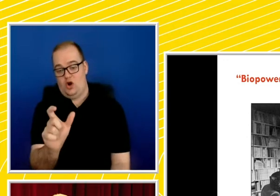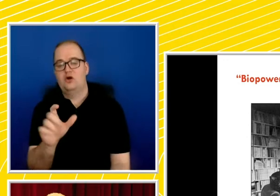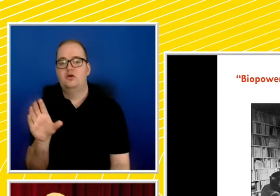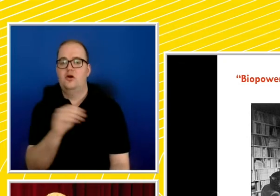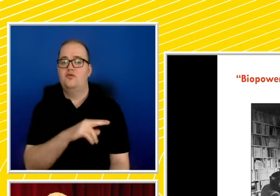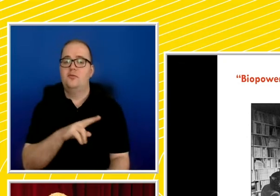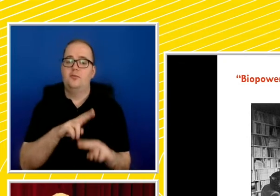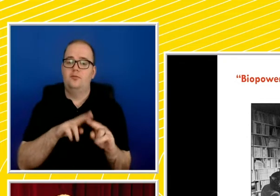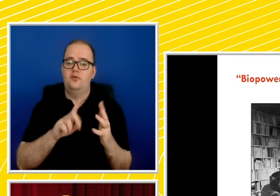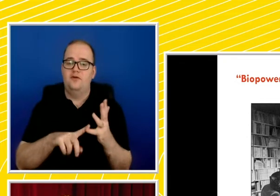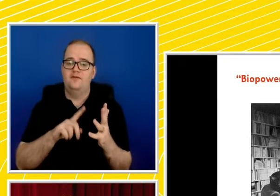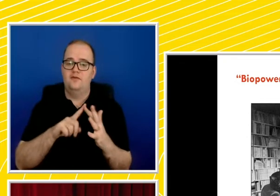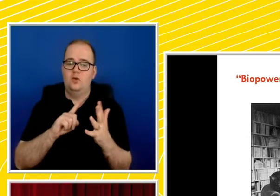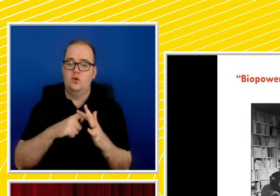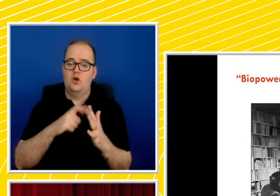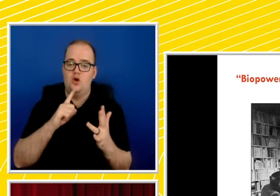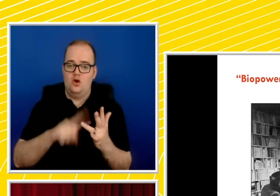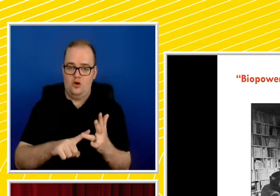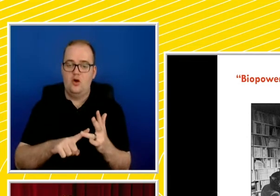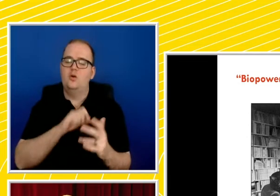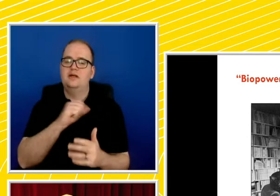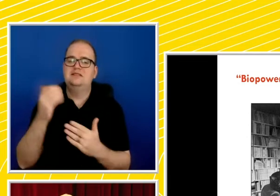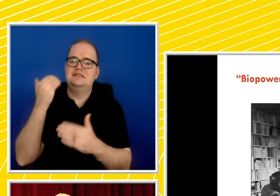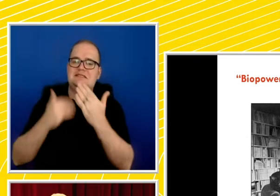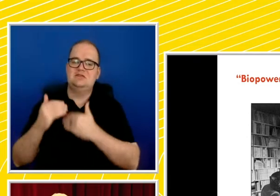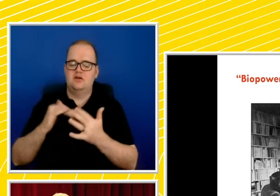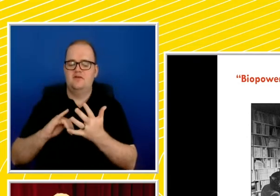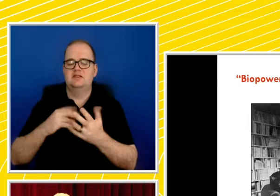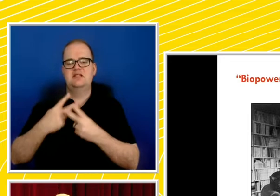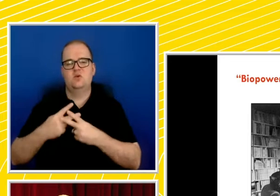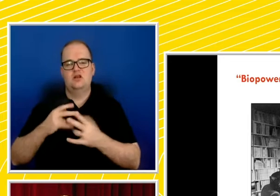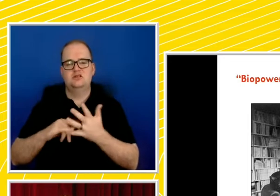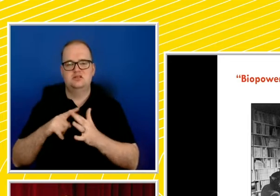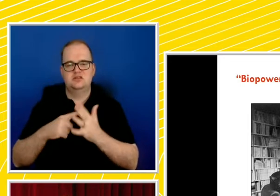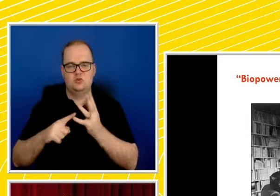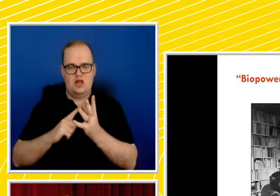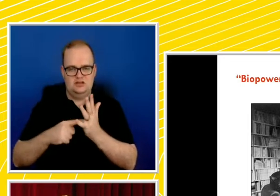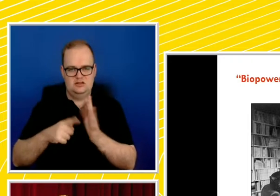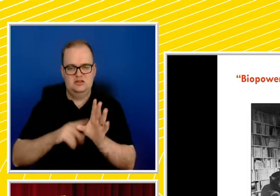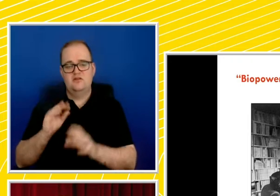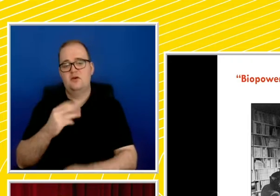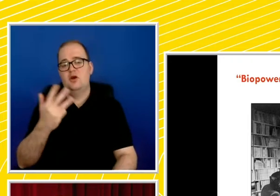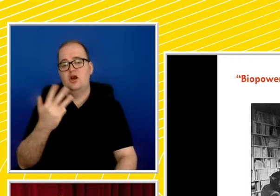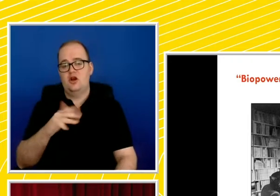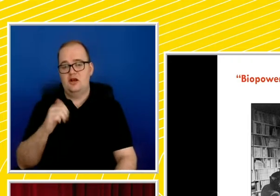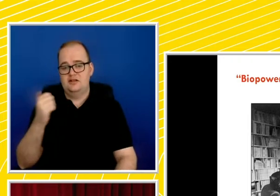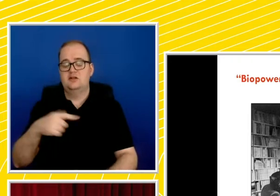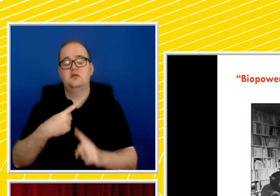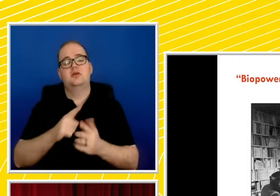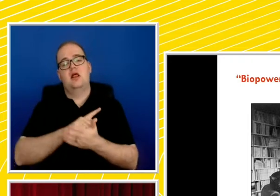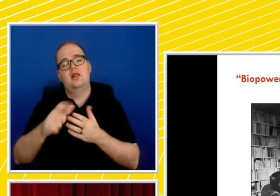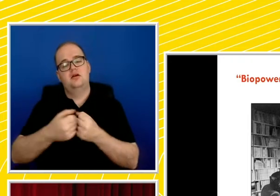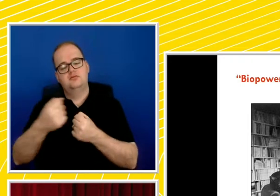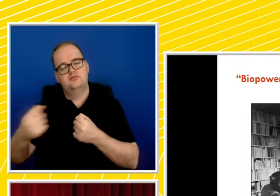particularly in his History of Sexuality in 1976, and he later develops the concept in a series of lectures he gave at the Collège de France.